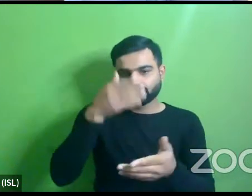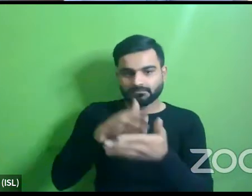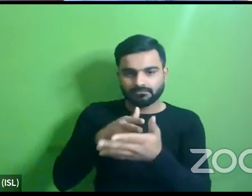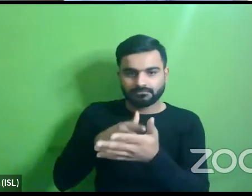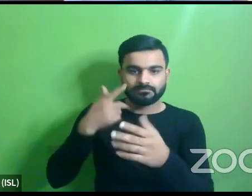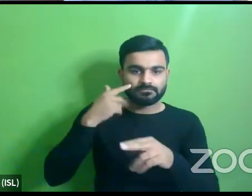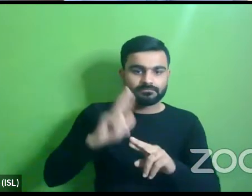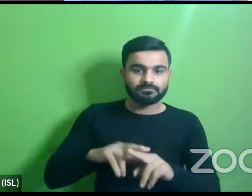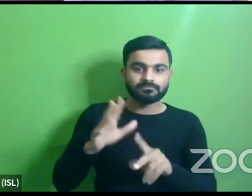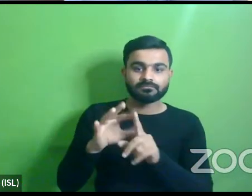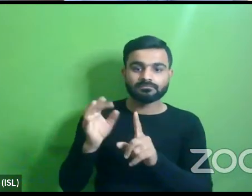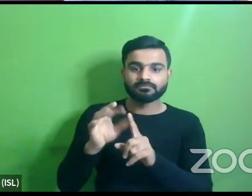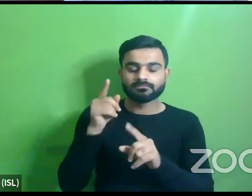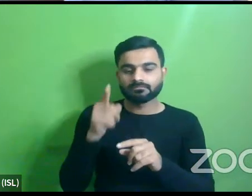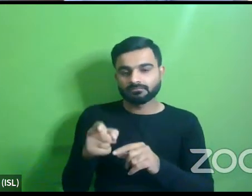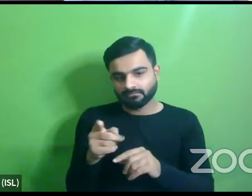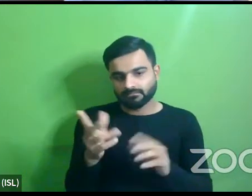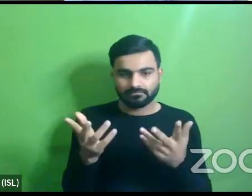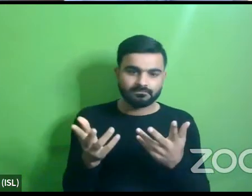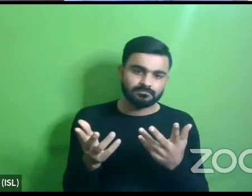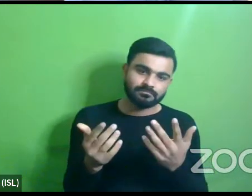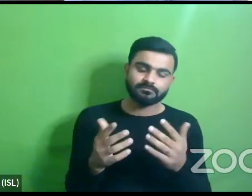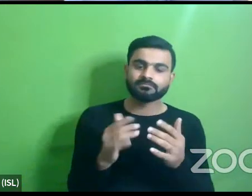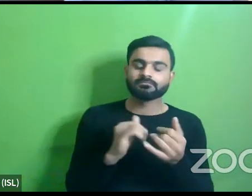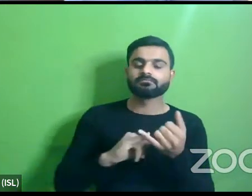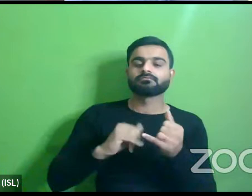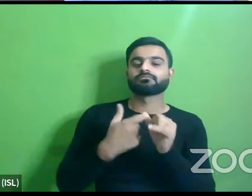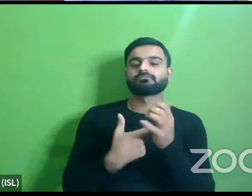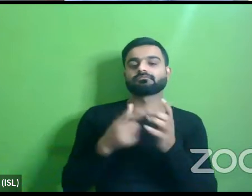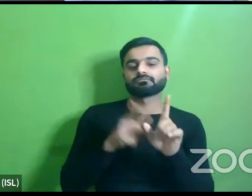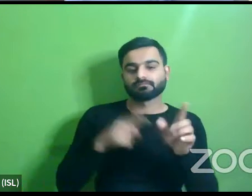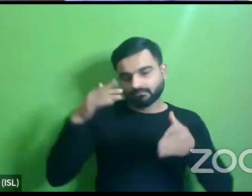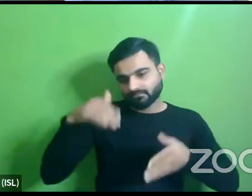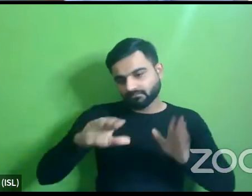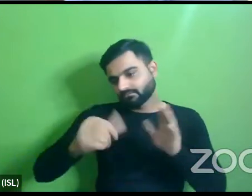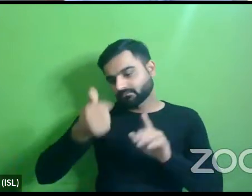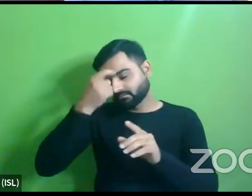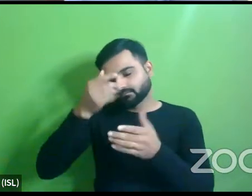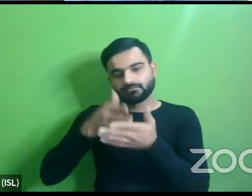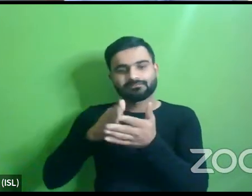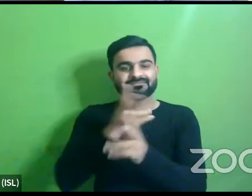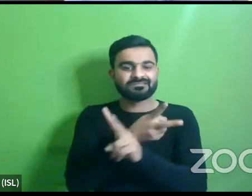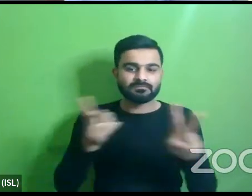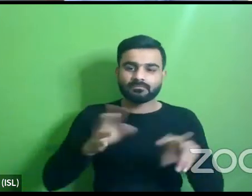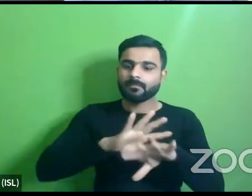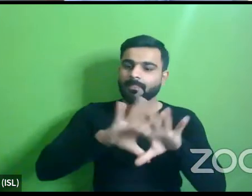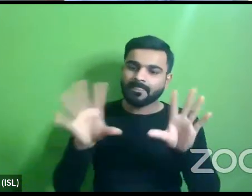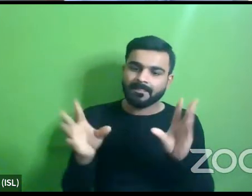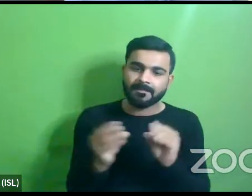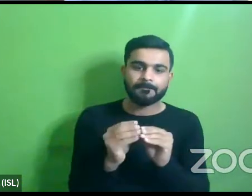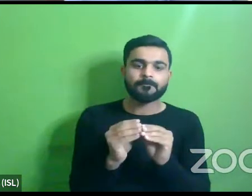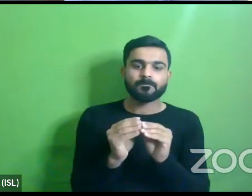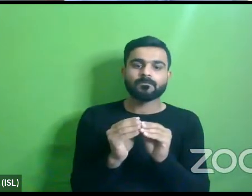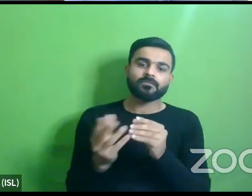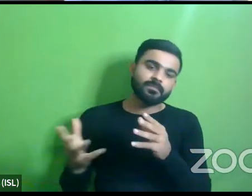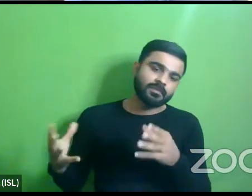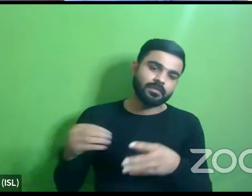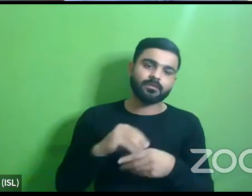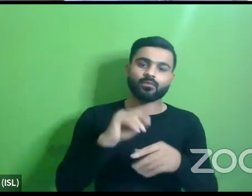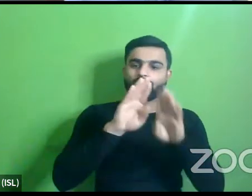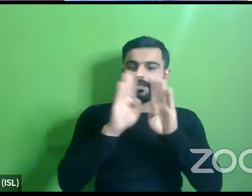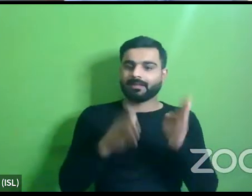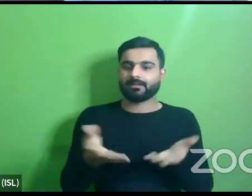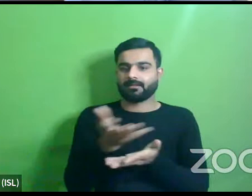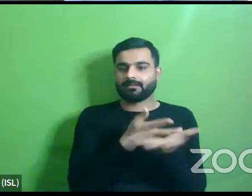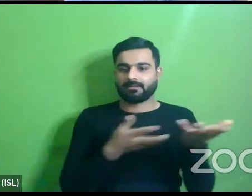if one is doing this or you know the road department is having another issue etc so everything that can be brought on one table discussed